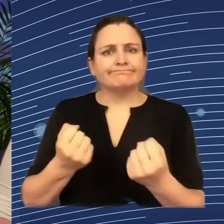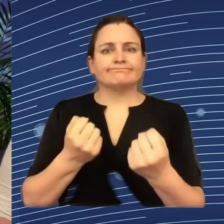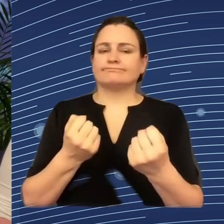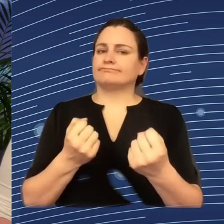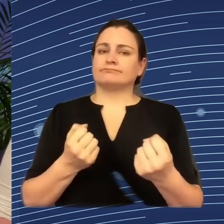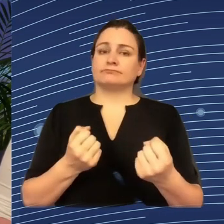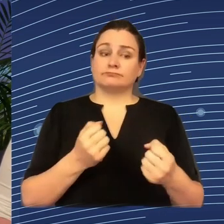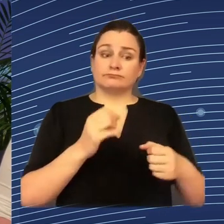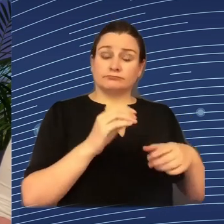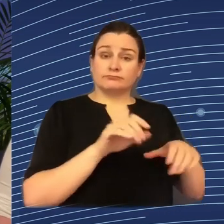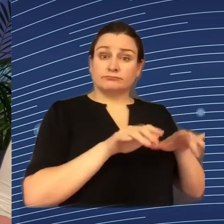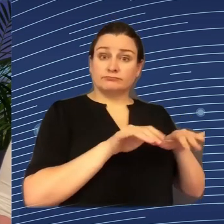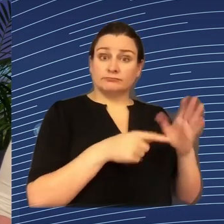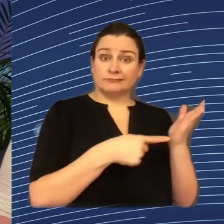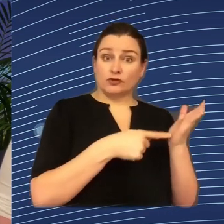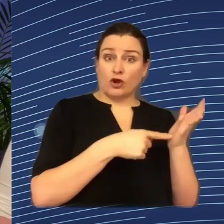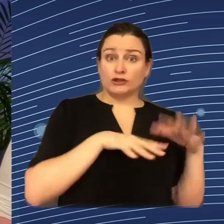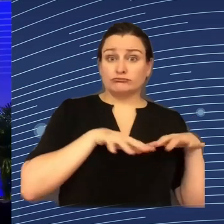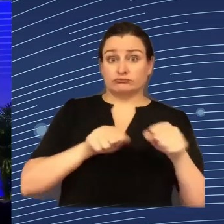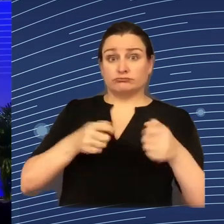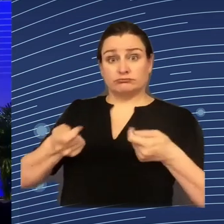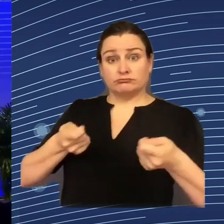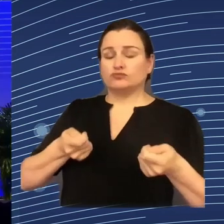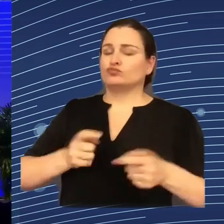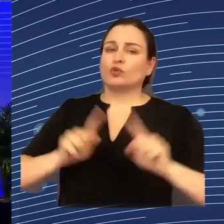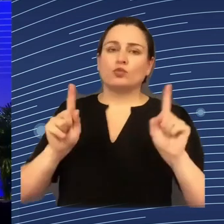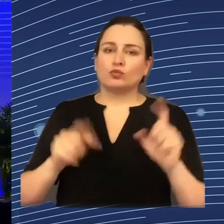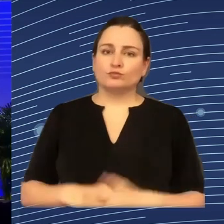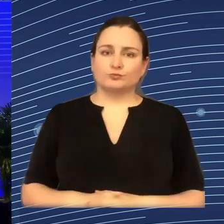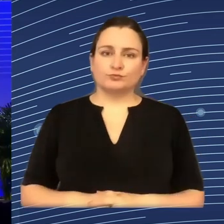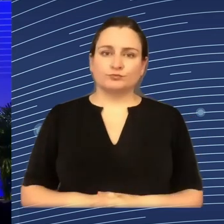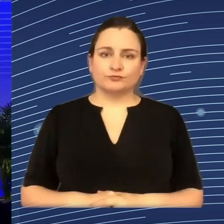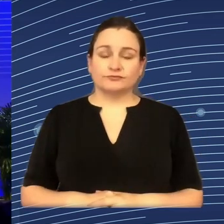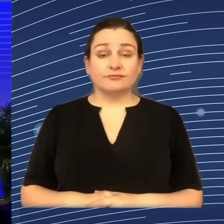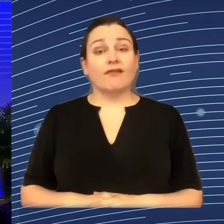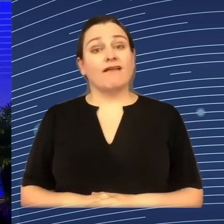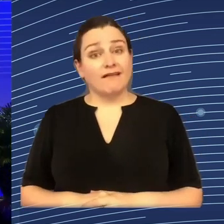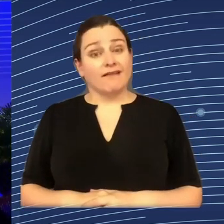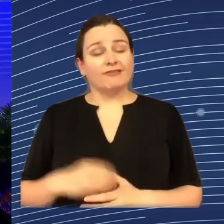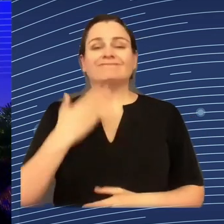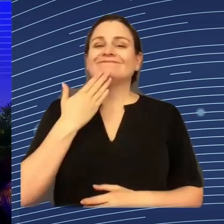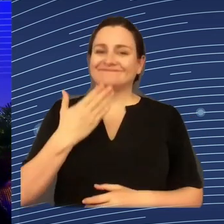Mr. Cerruti, would you like to... I'm sure you would like to add something. Please, go ahead.